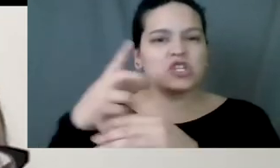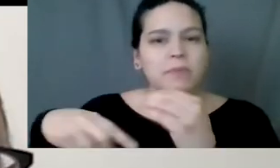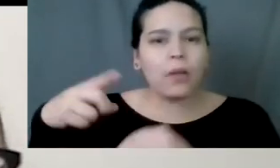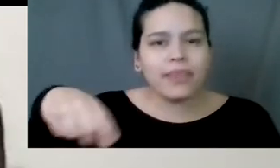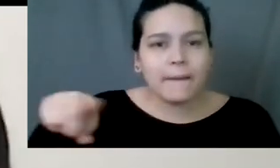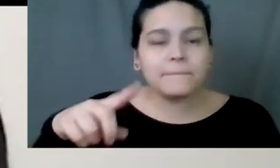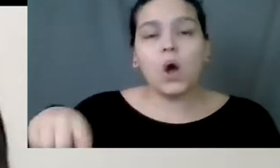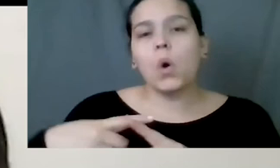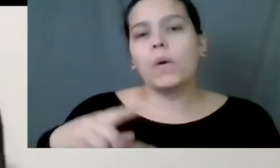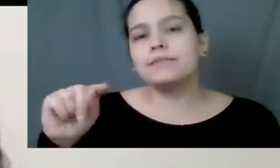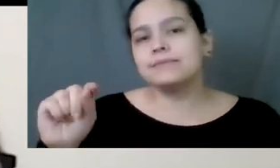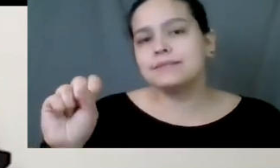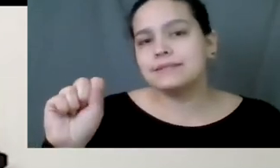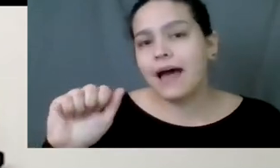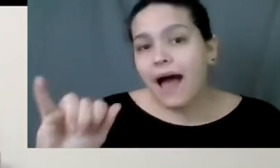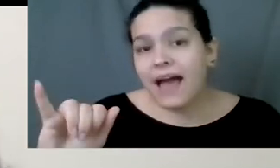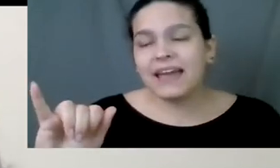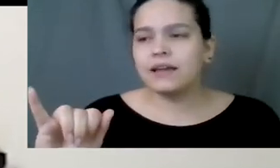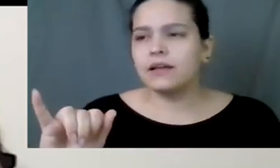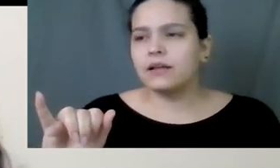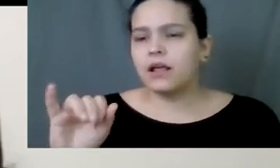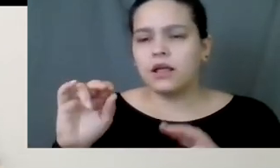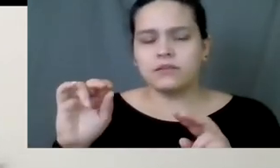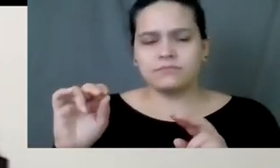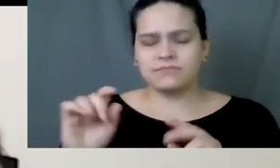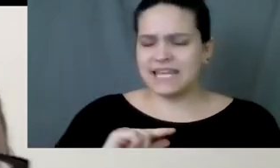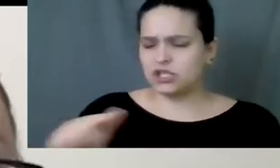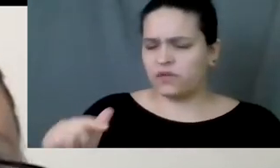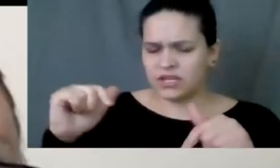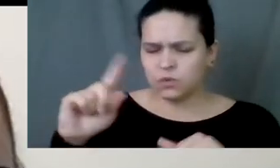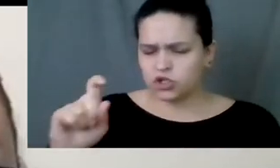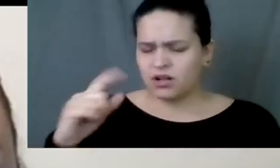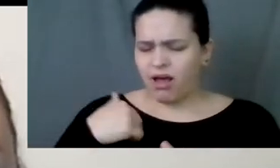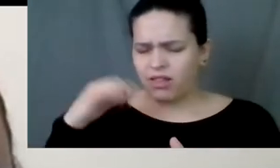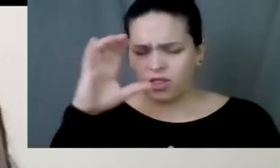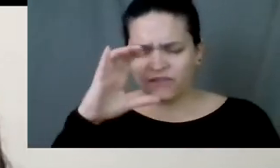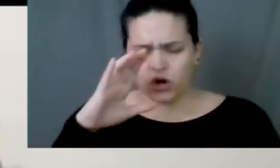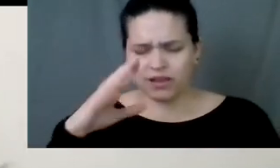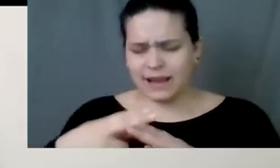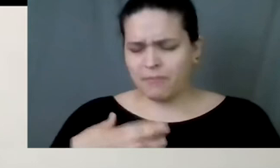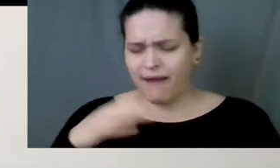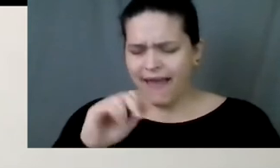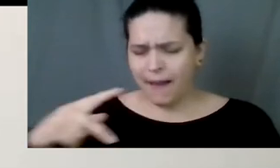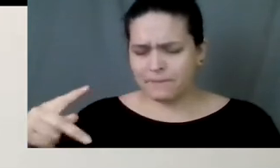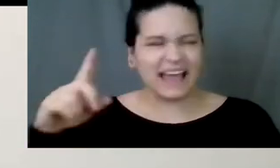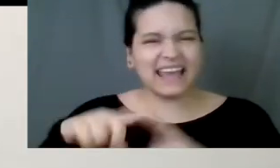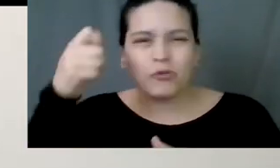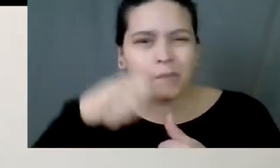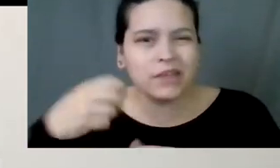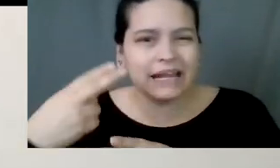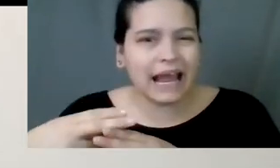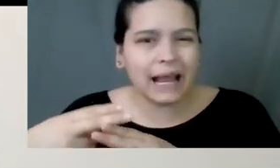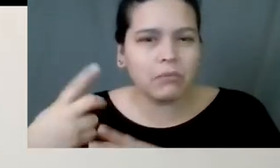When Sai takes over for this question, I'll look and see the name of the app I have because I can't remember right now. And